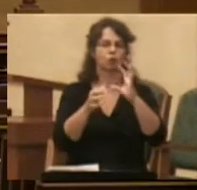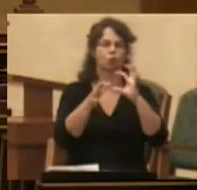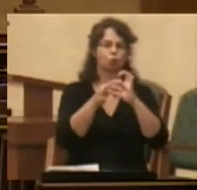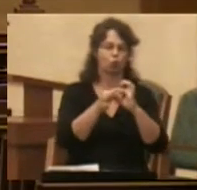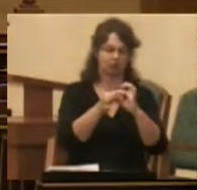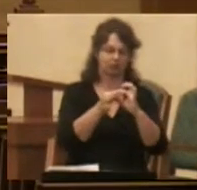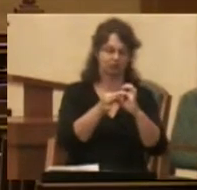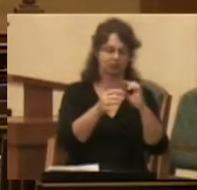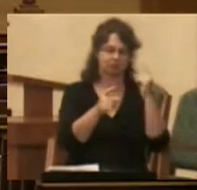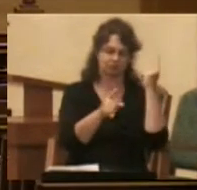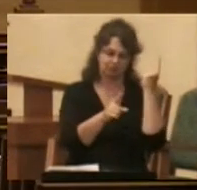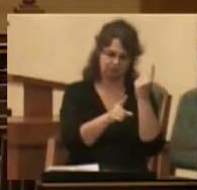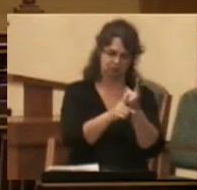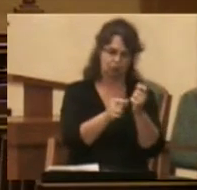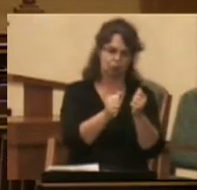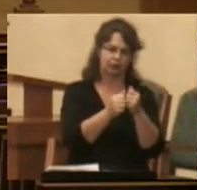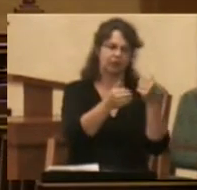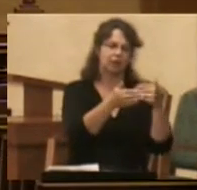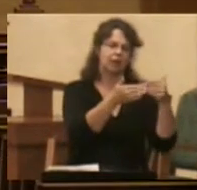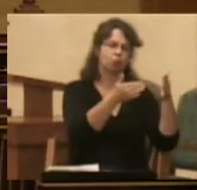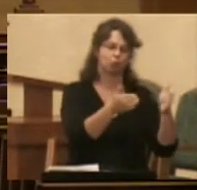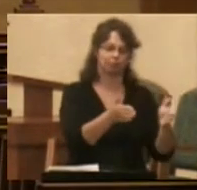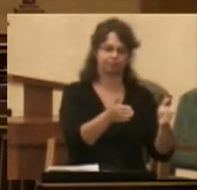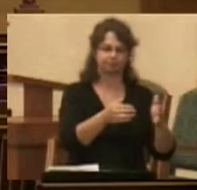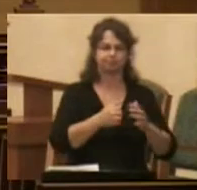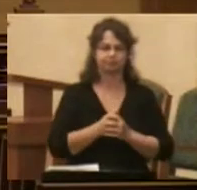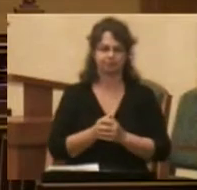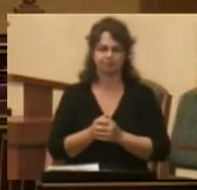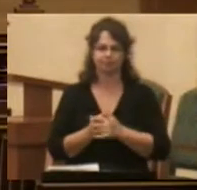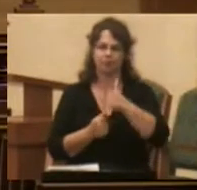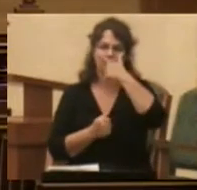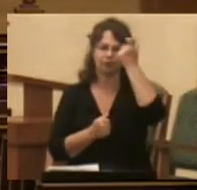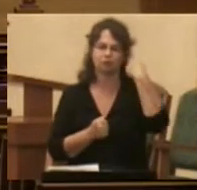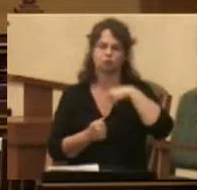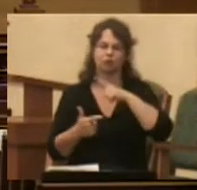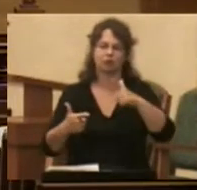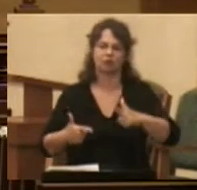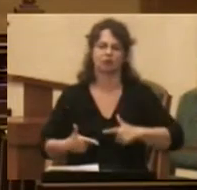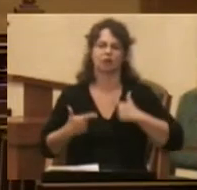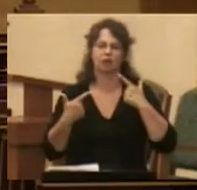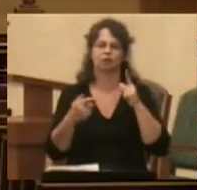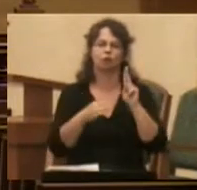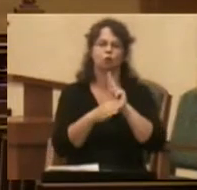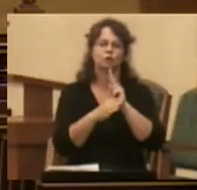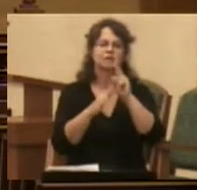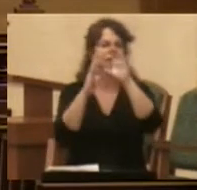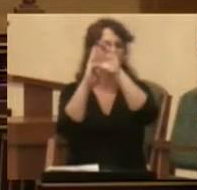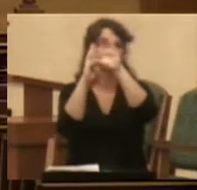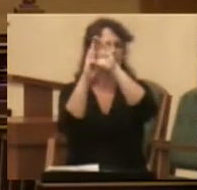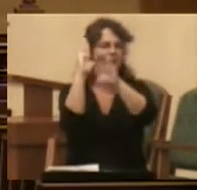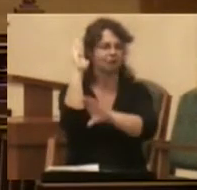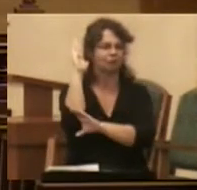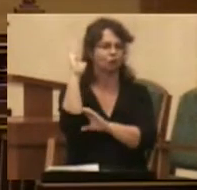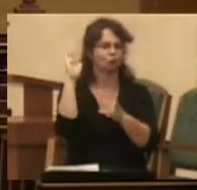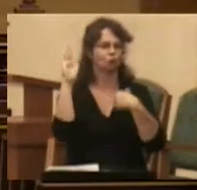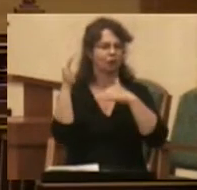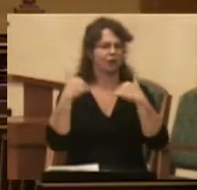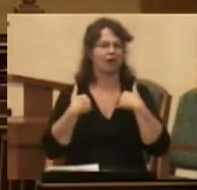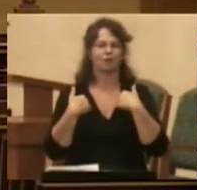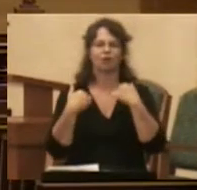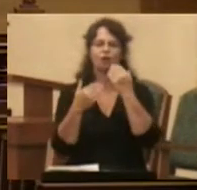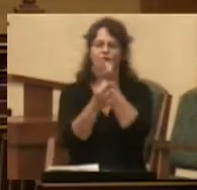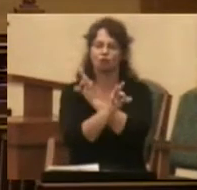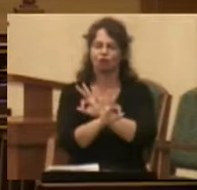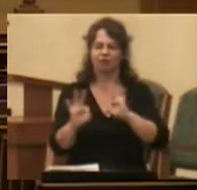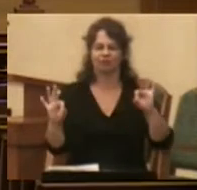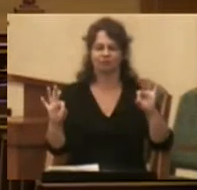relationship with our neighbor. Because we live within those commandments we have freedoms that those